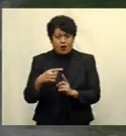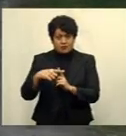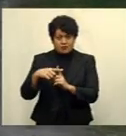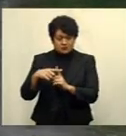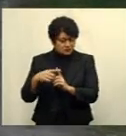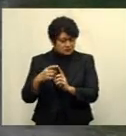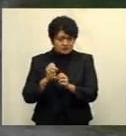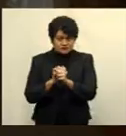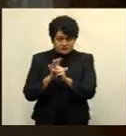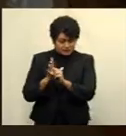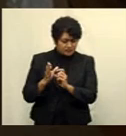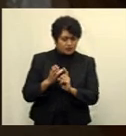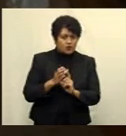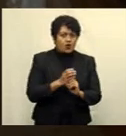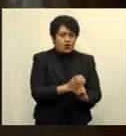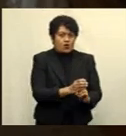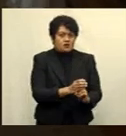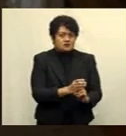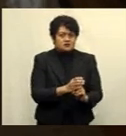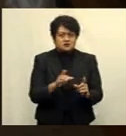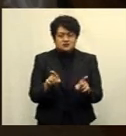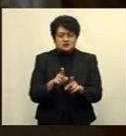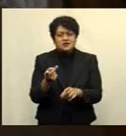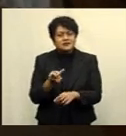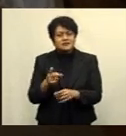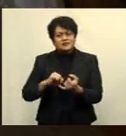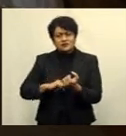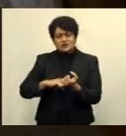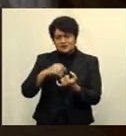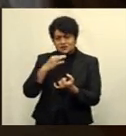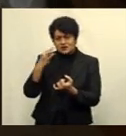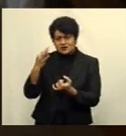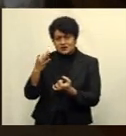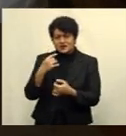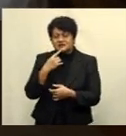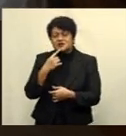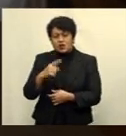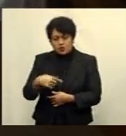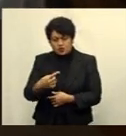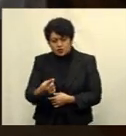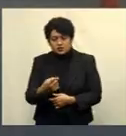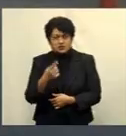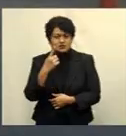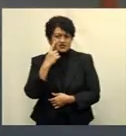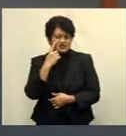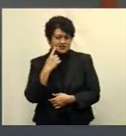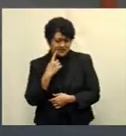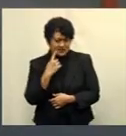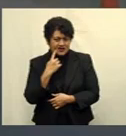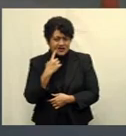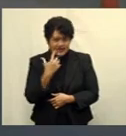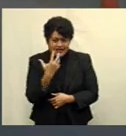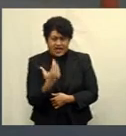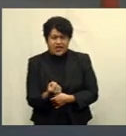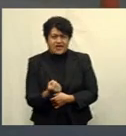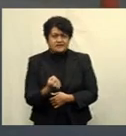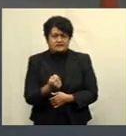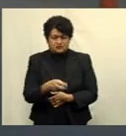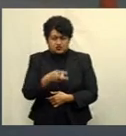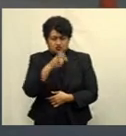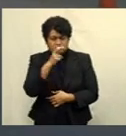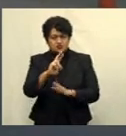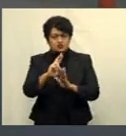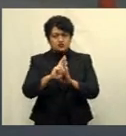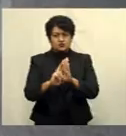facilities in Singapoka. Rossovo, however, says they will continue to enforce stringent restrictions at the village